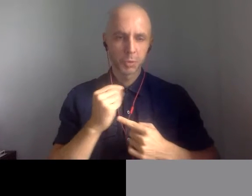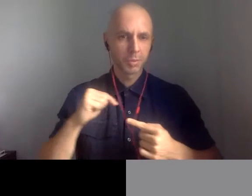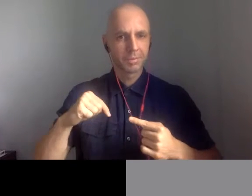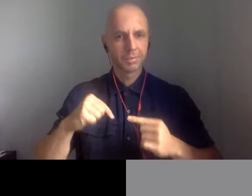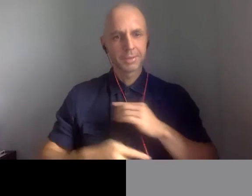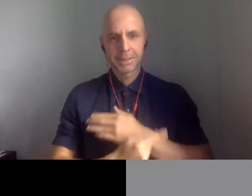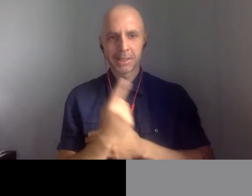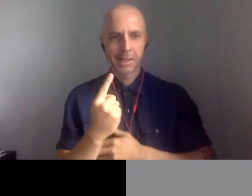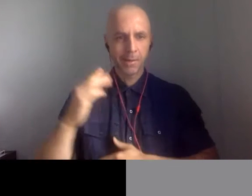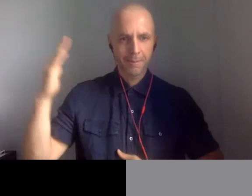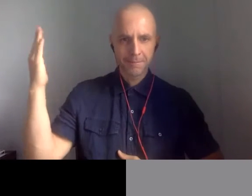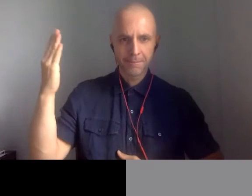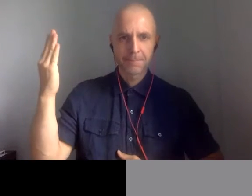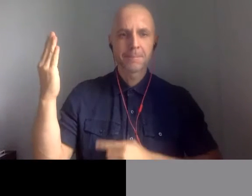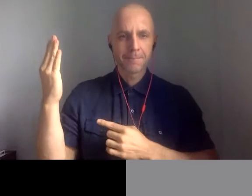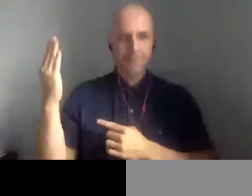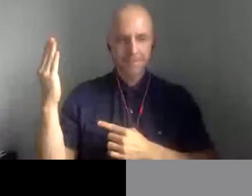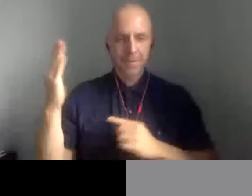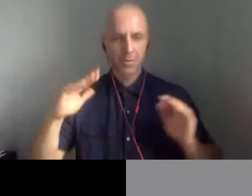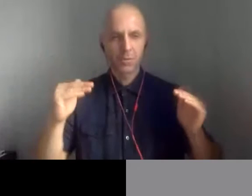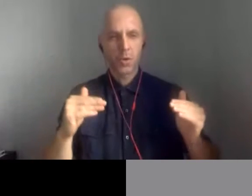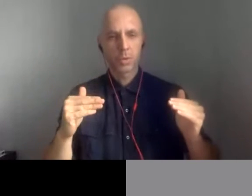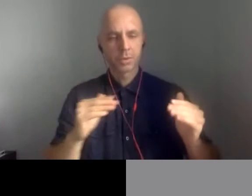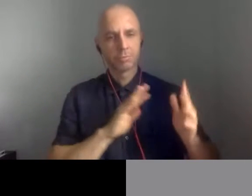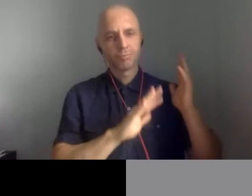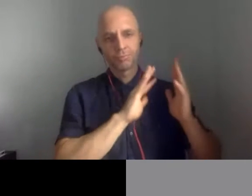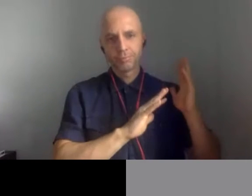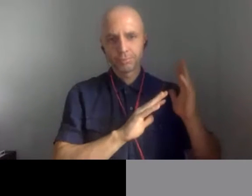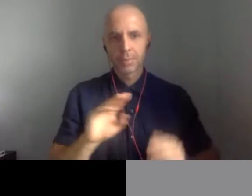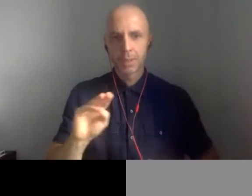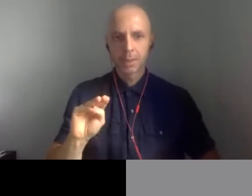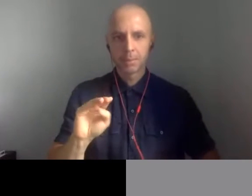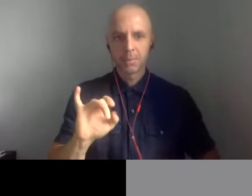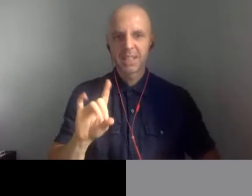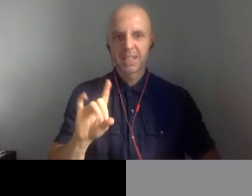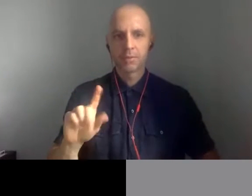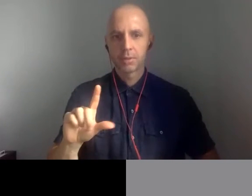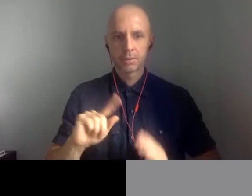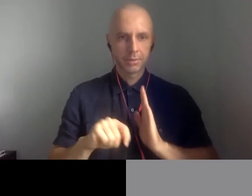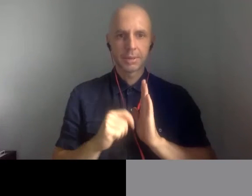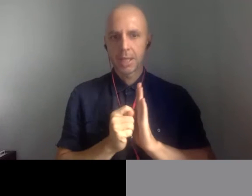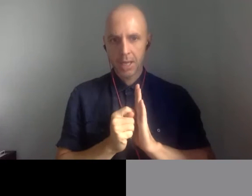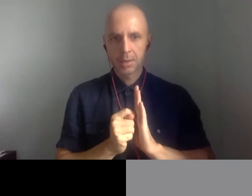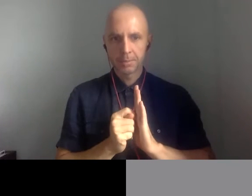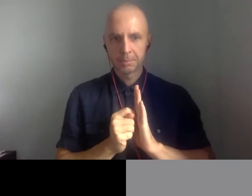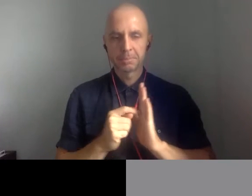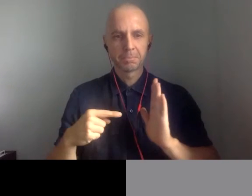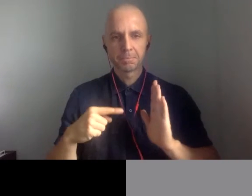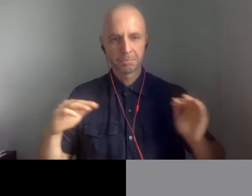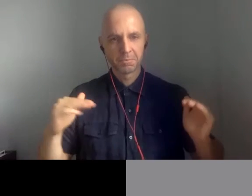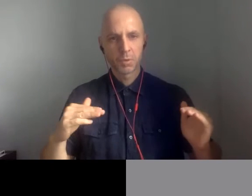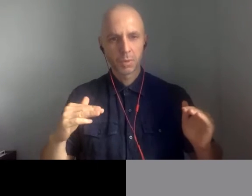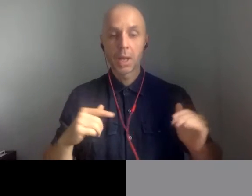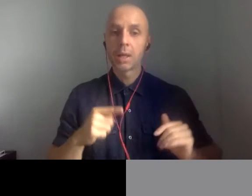in the medieval period and some historical artifacts to demonstrate the method we use in this